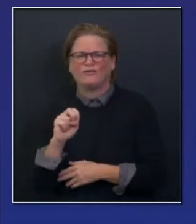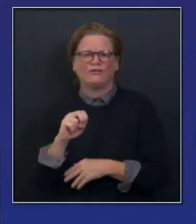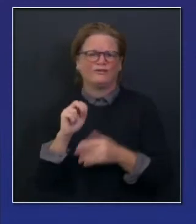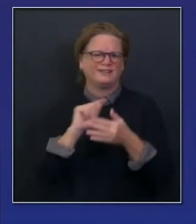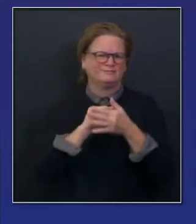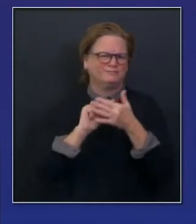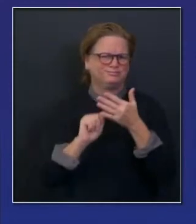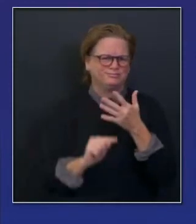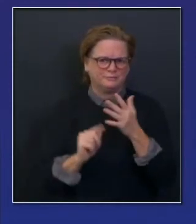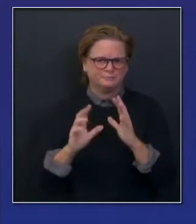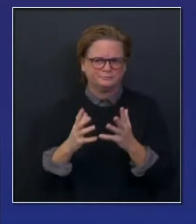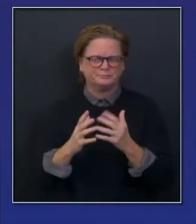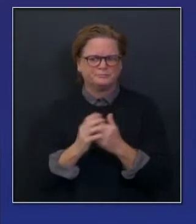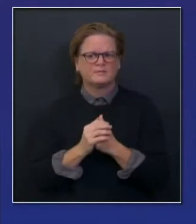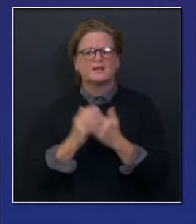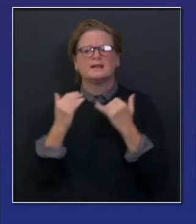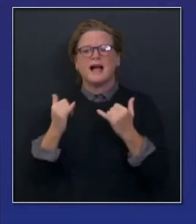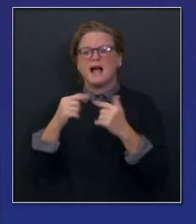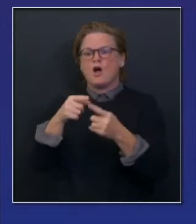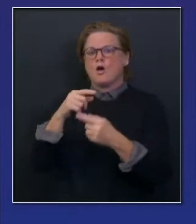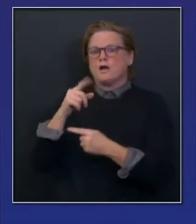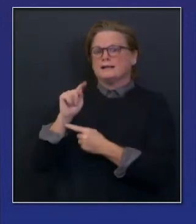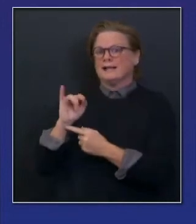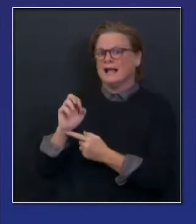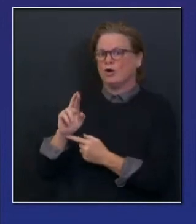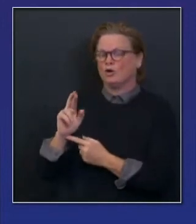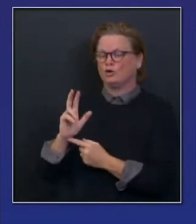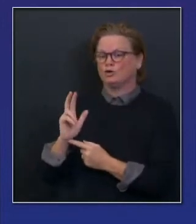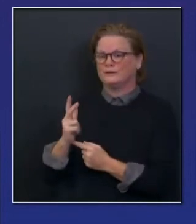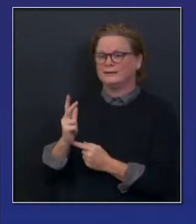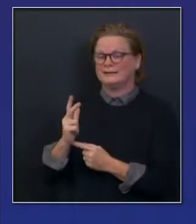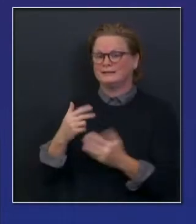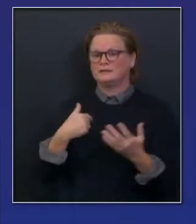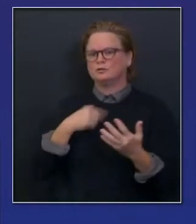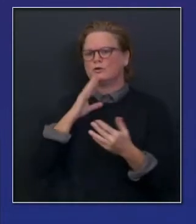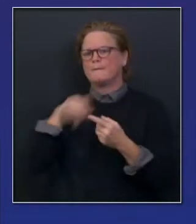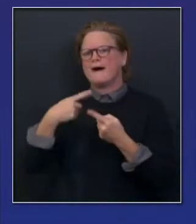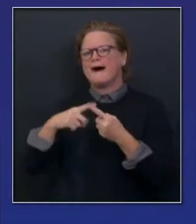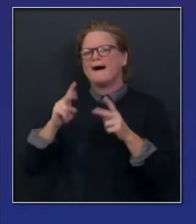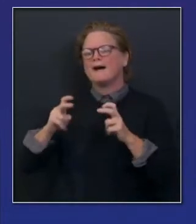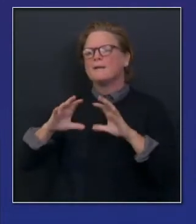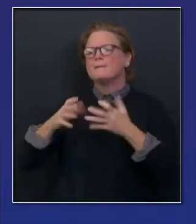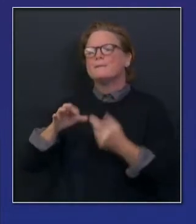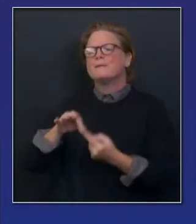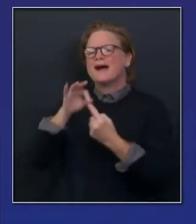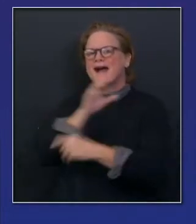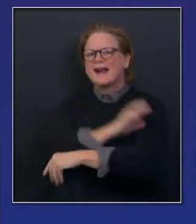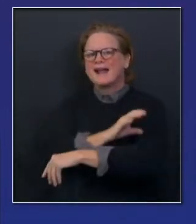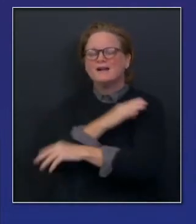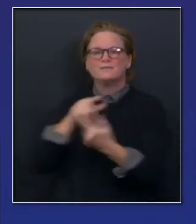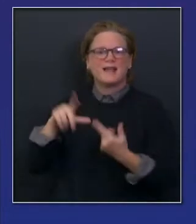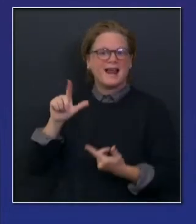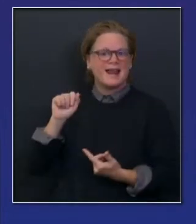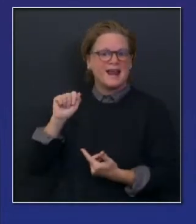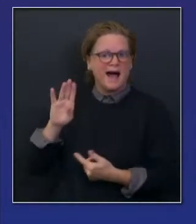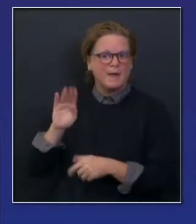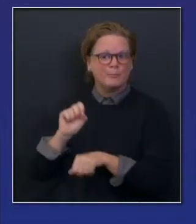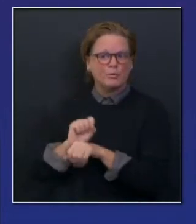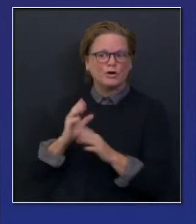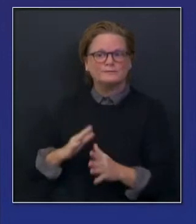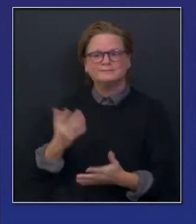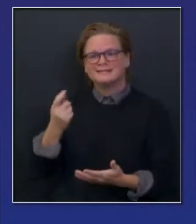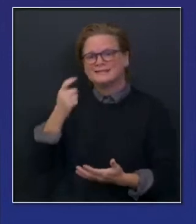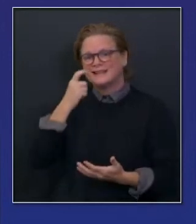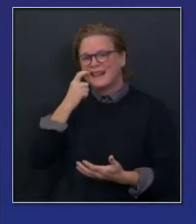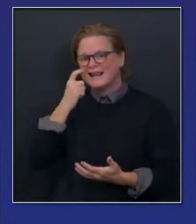specialty clinics, lab workers, dental, oral health clinics and the like, as well as pharmacy staff, which will be,